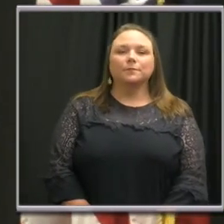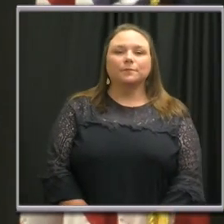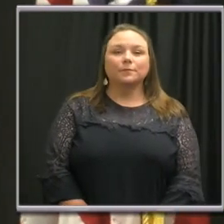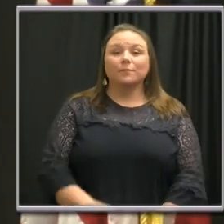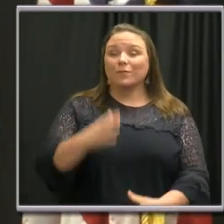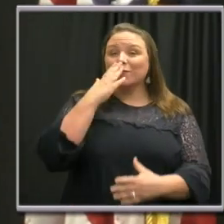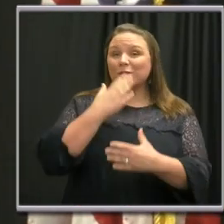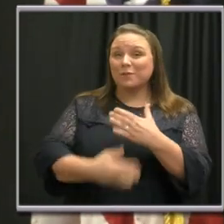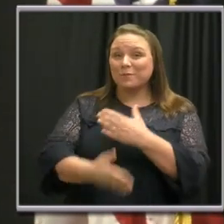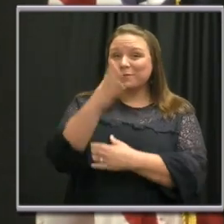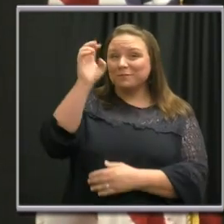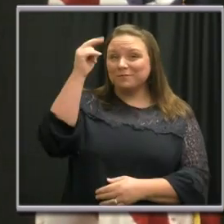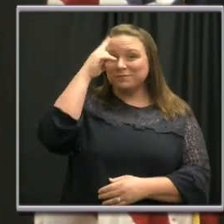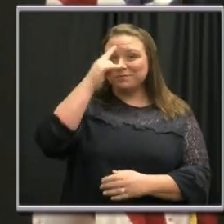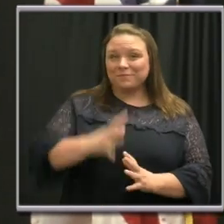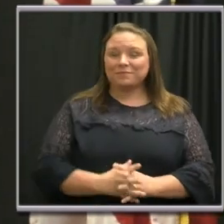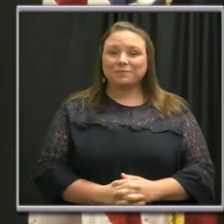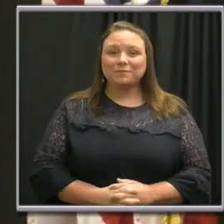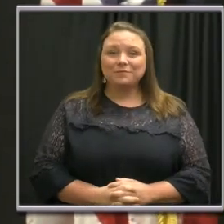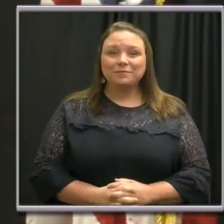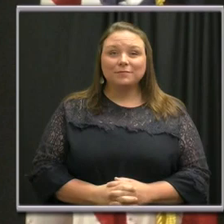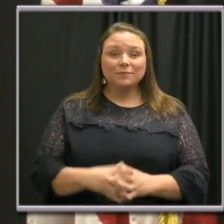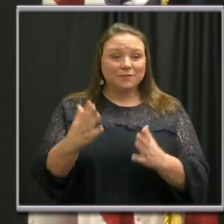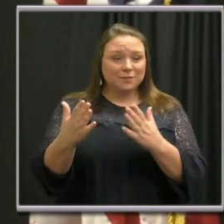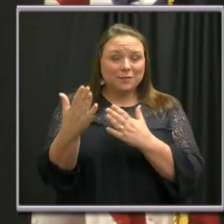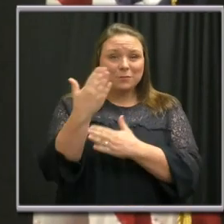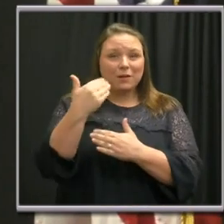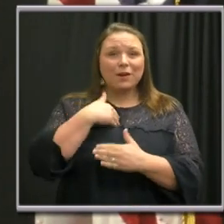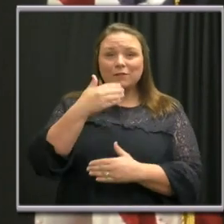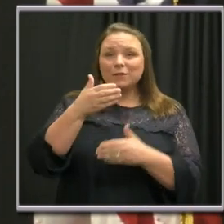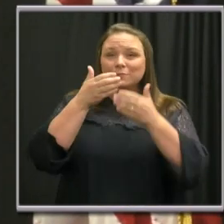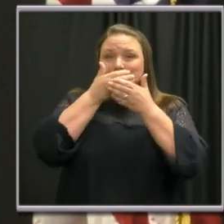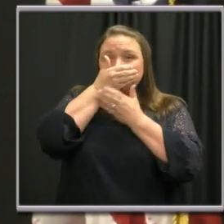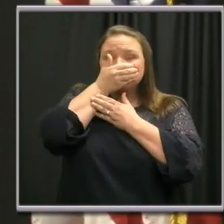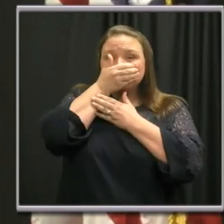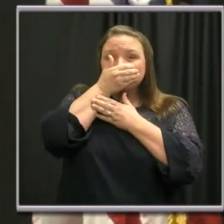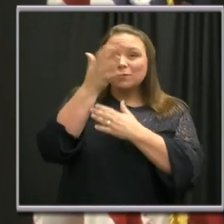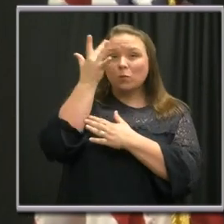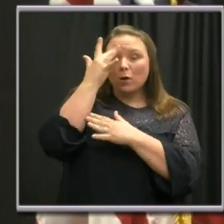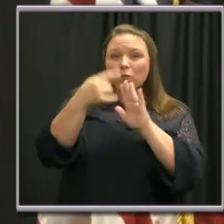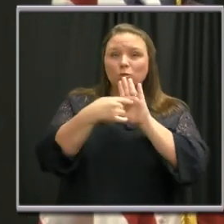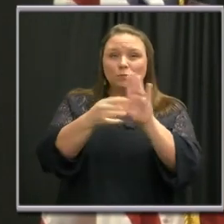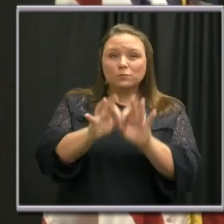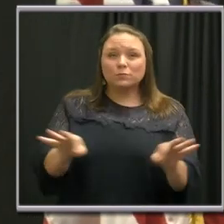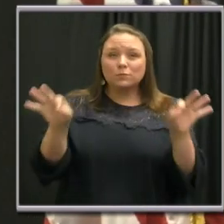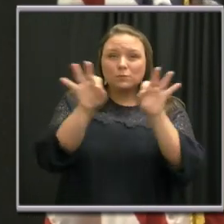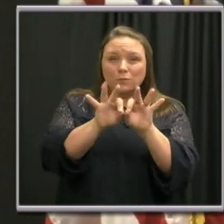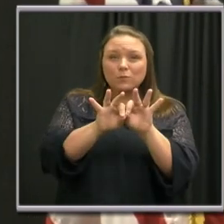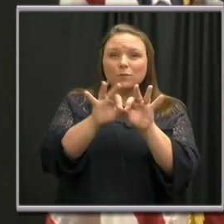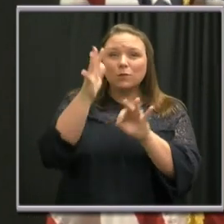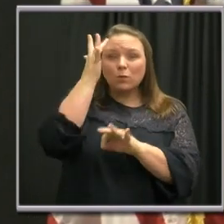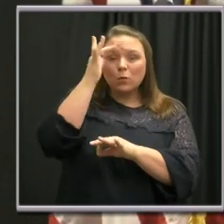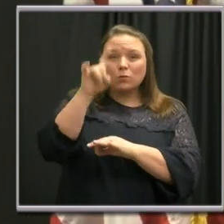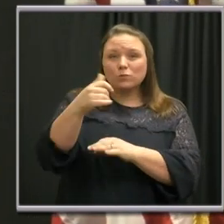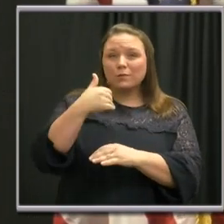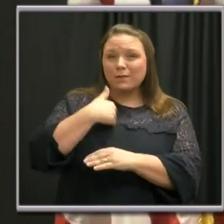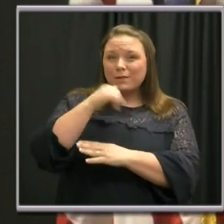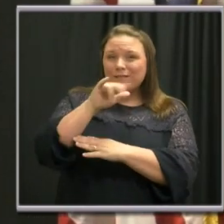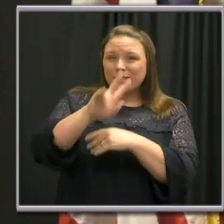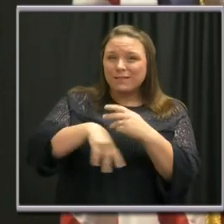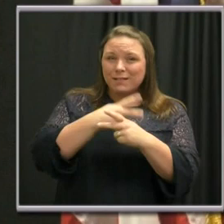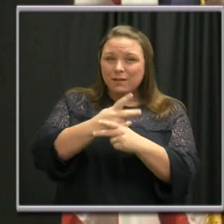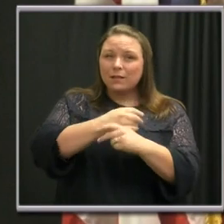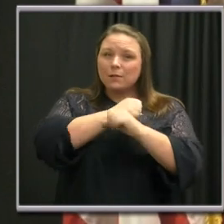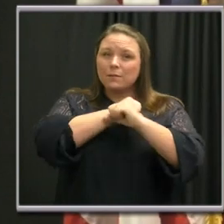Good morning, Nashville. Now this morning I'm wearing a face mask to demonstrate the importance of wearing this type of protective equipment